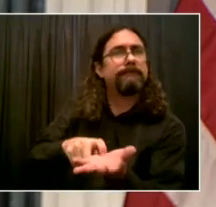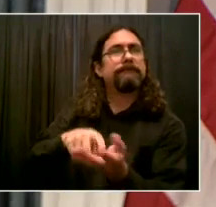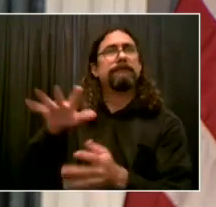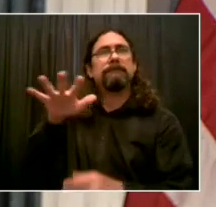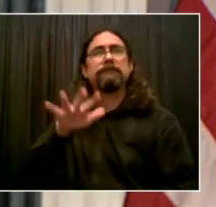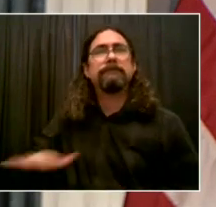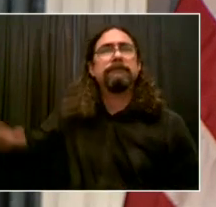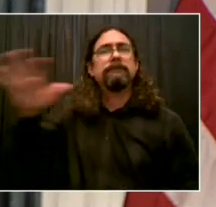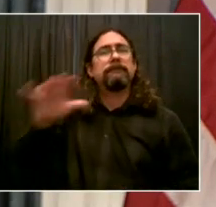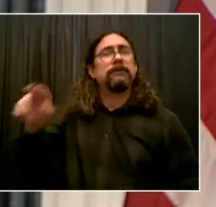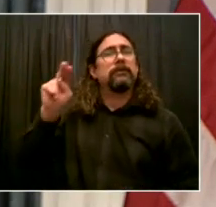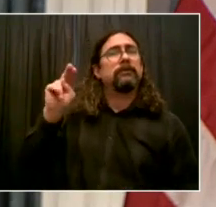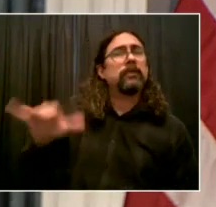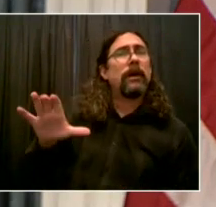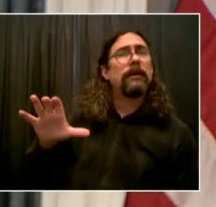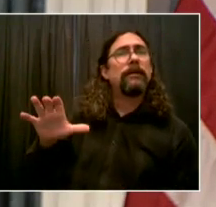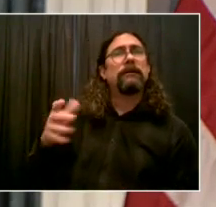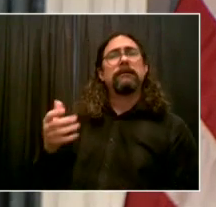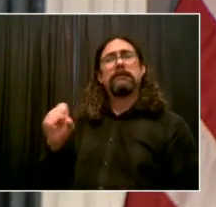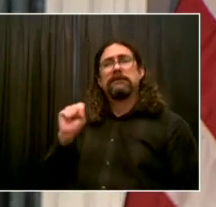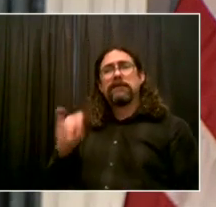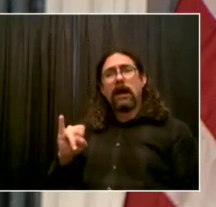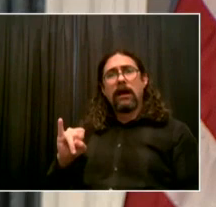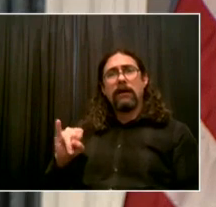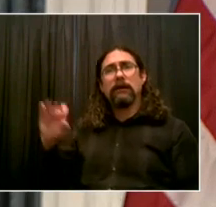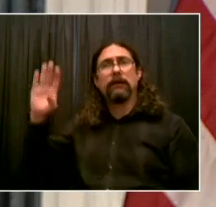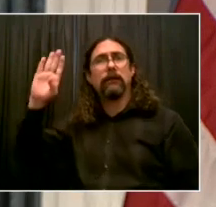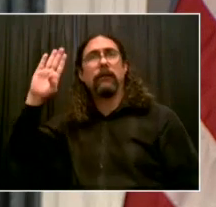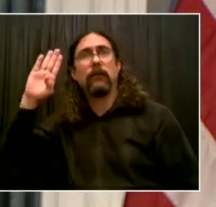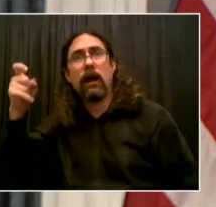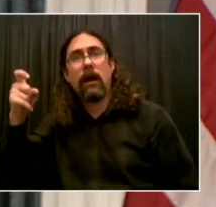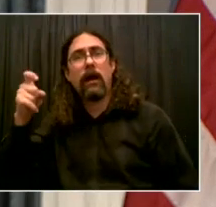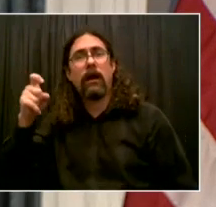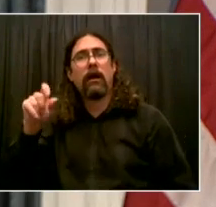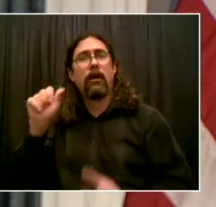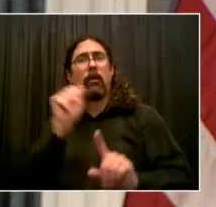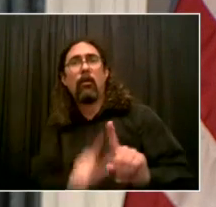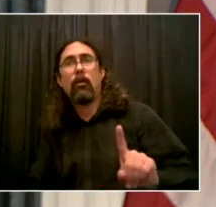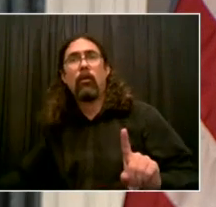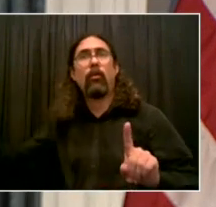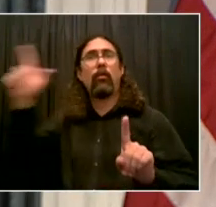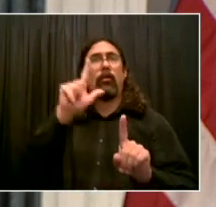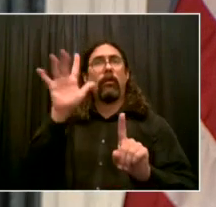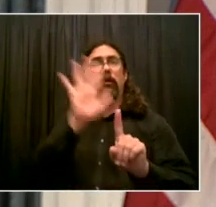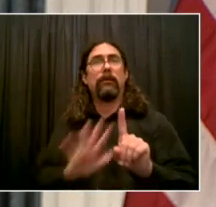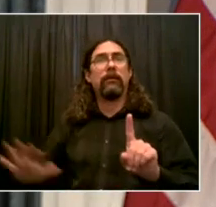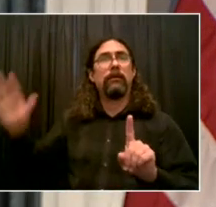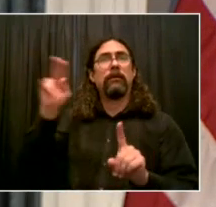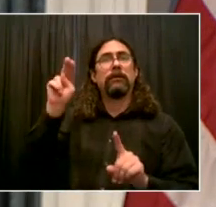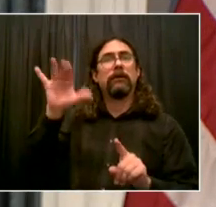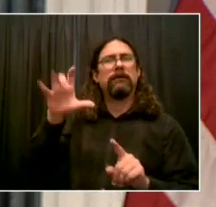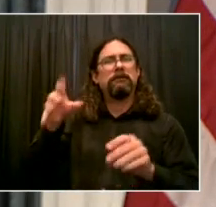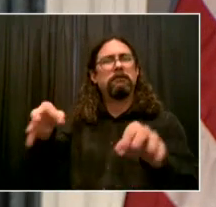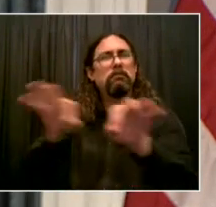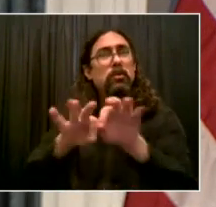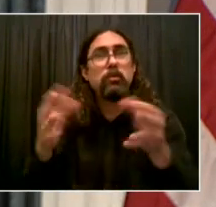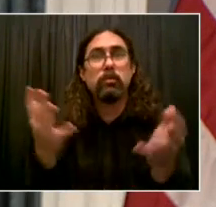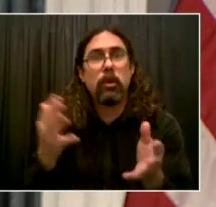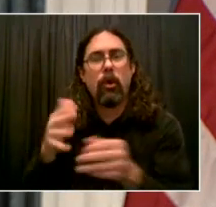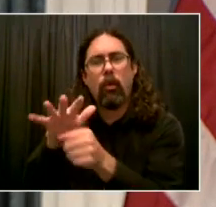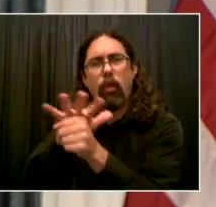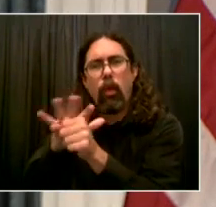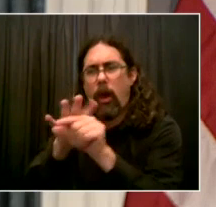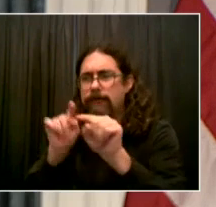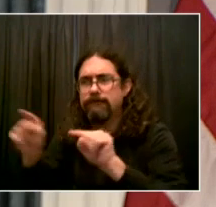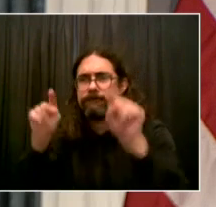in our city must be led by the people who are most affected and who know the communities that they serve,